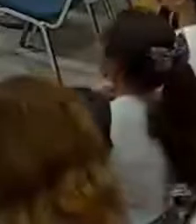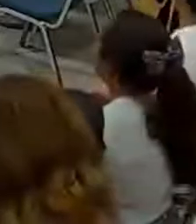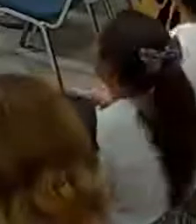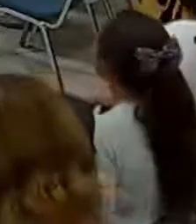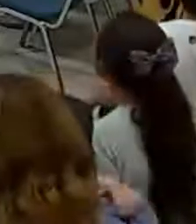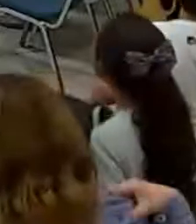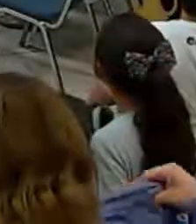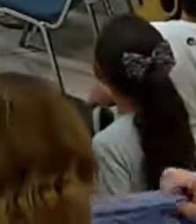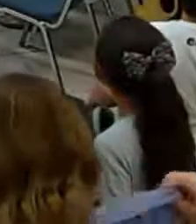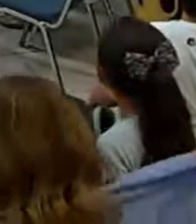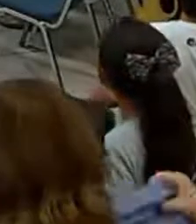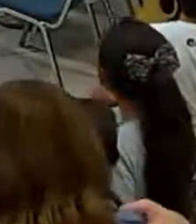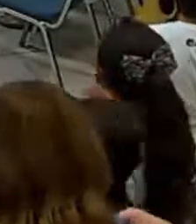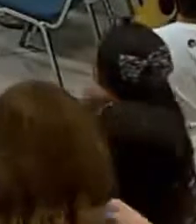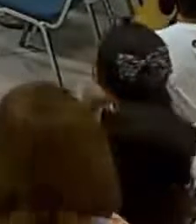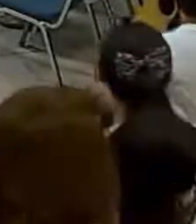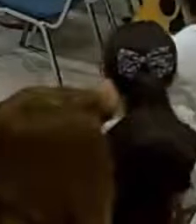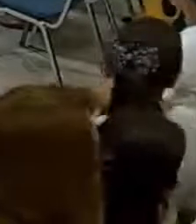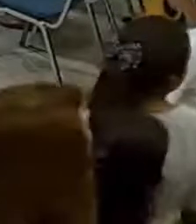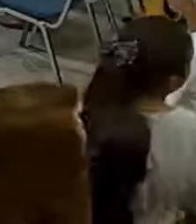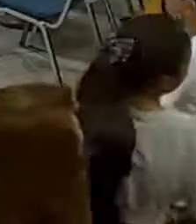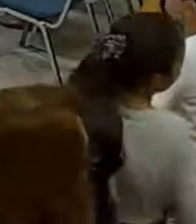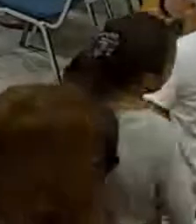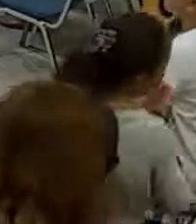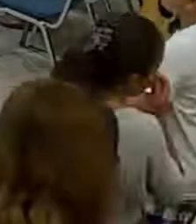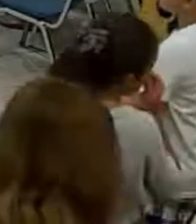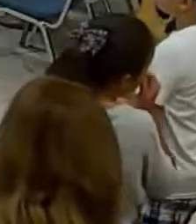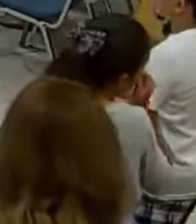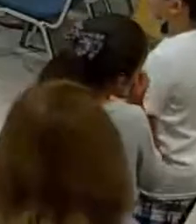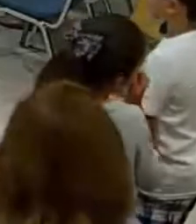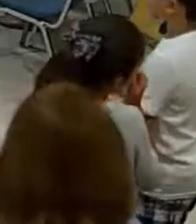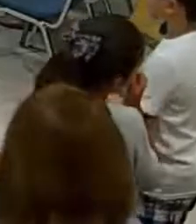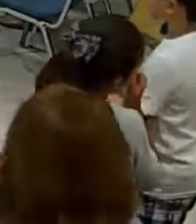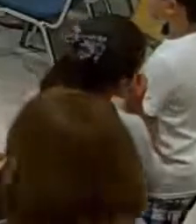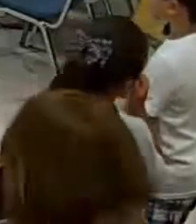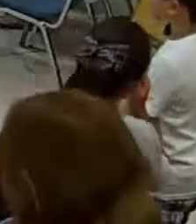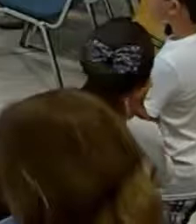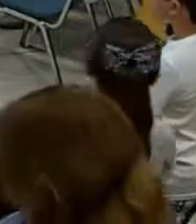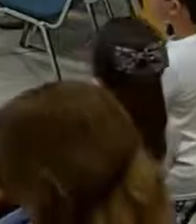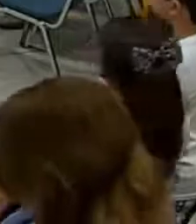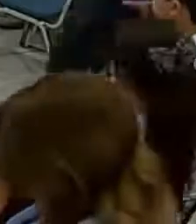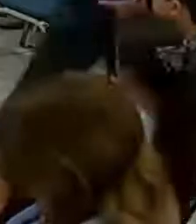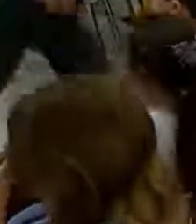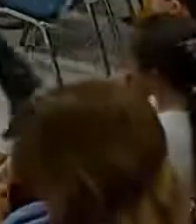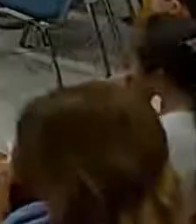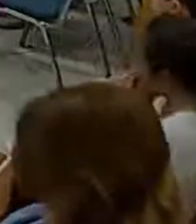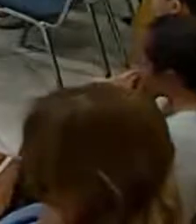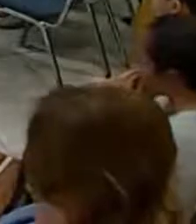The children were, the the schools, the place, you could see that they were.